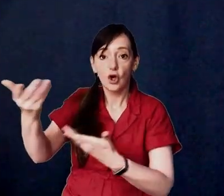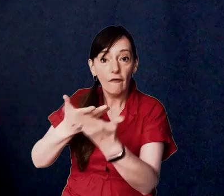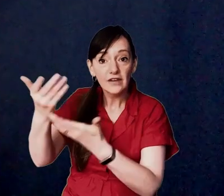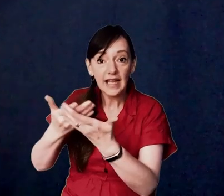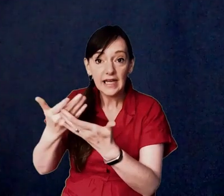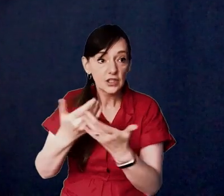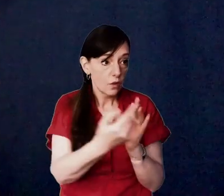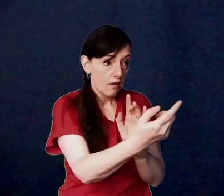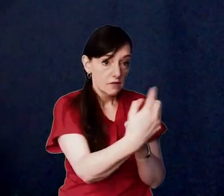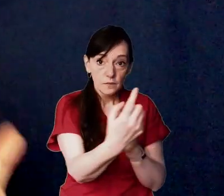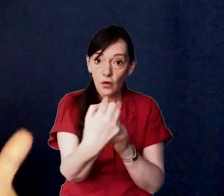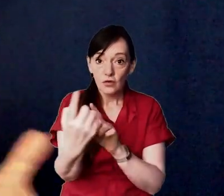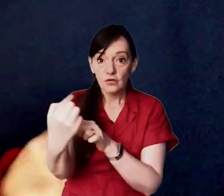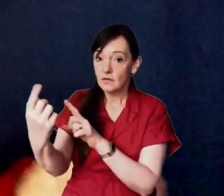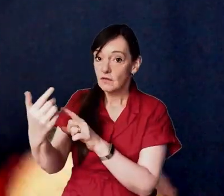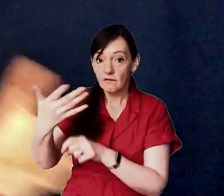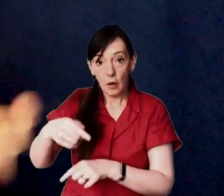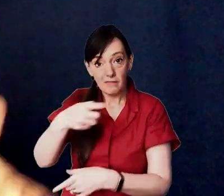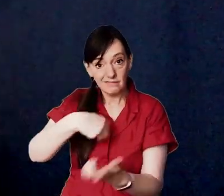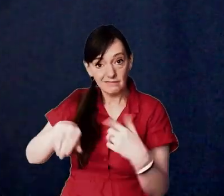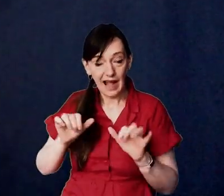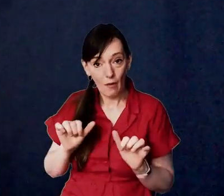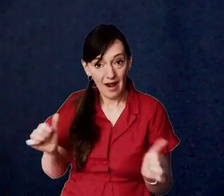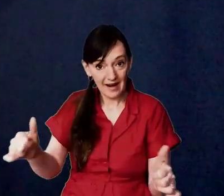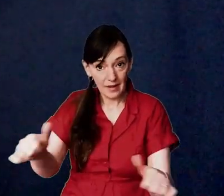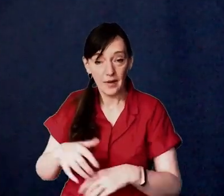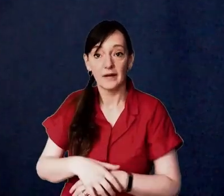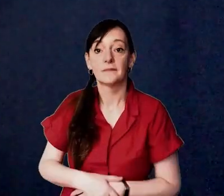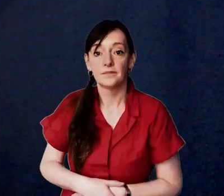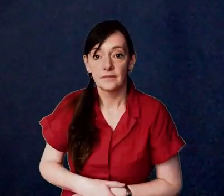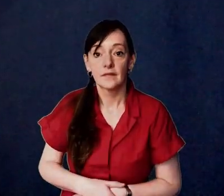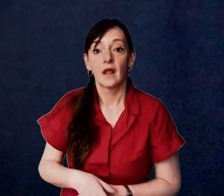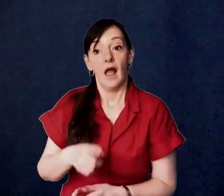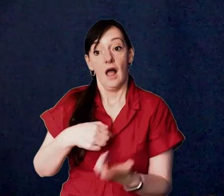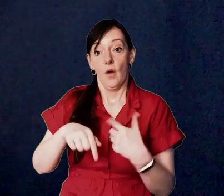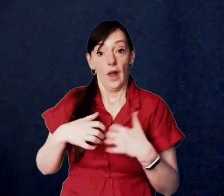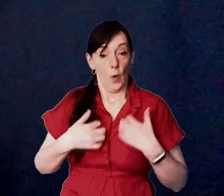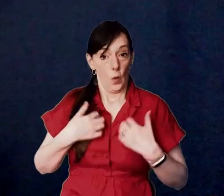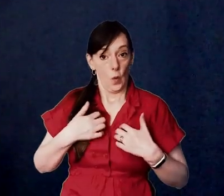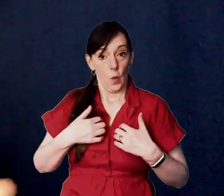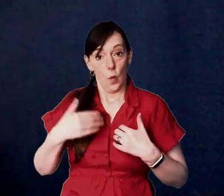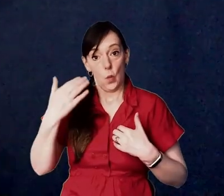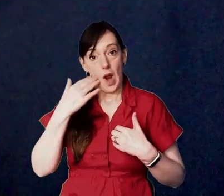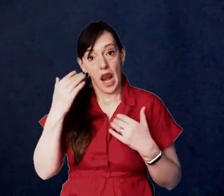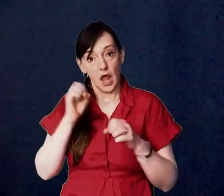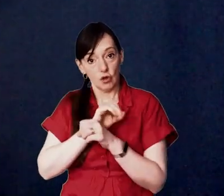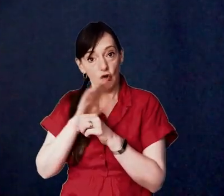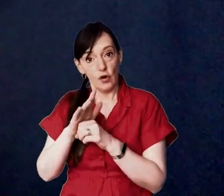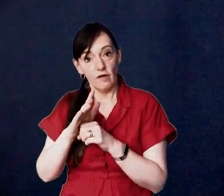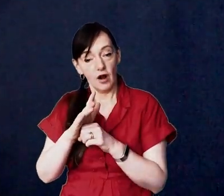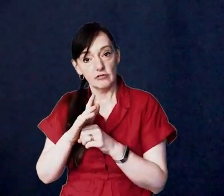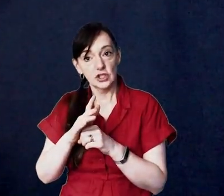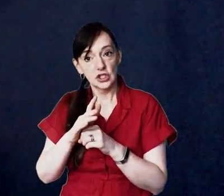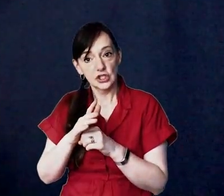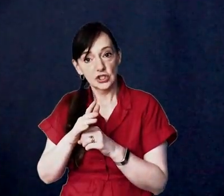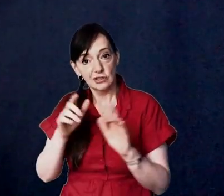to us and we're happy to engage and we're really excited as we come towards the end of lockdown hopefully in a in a short while to begin picking up uh the seeds that